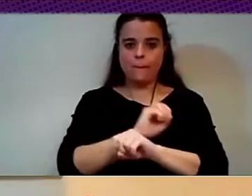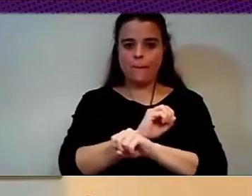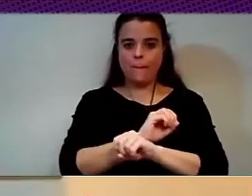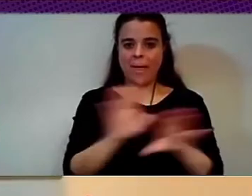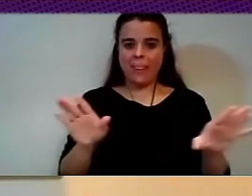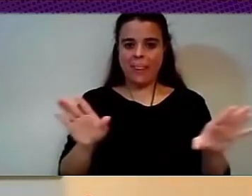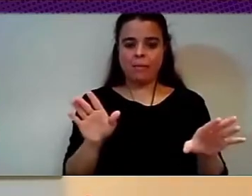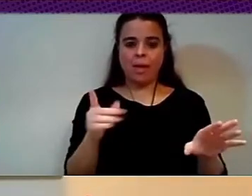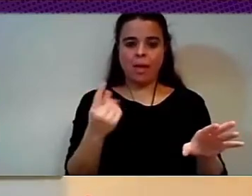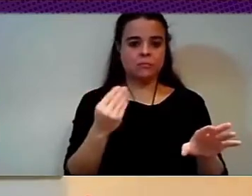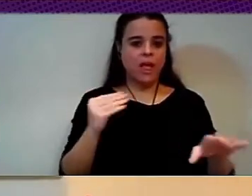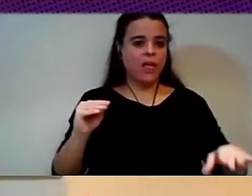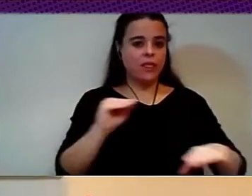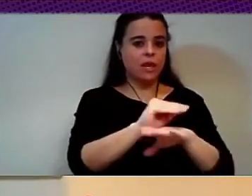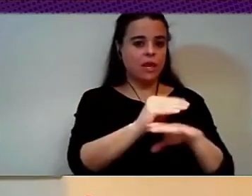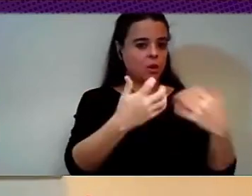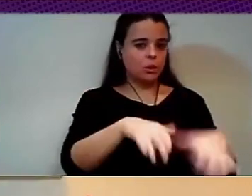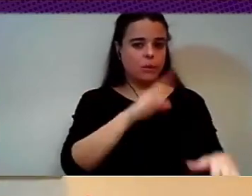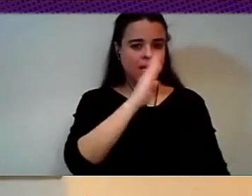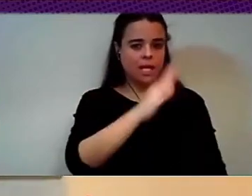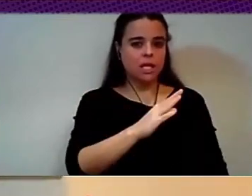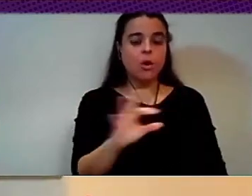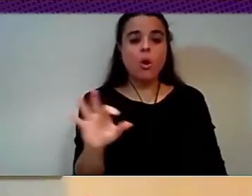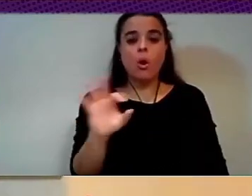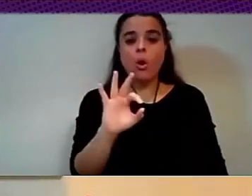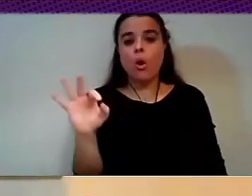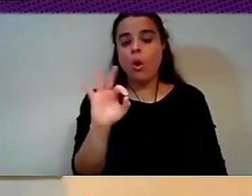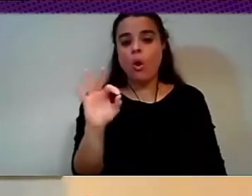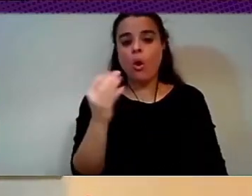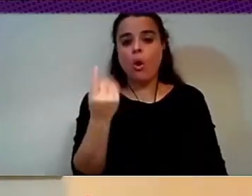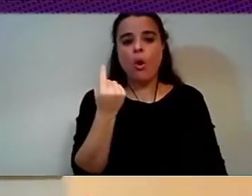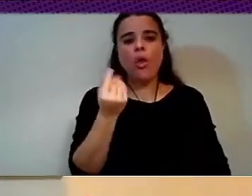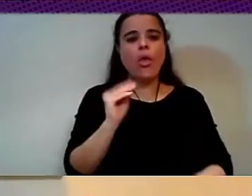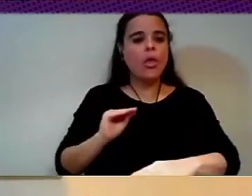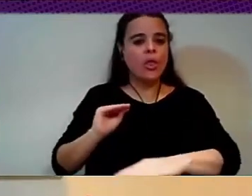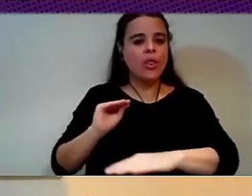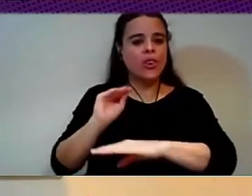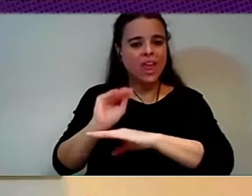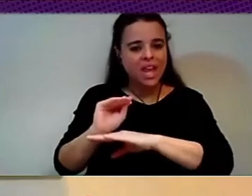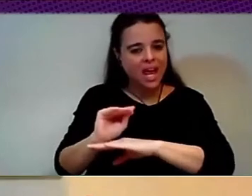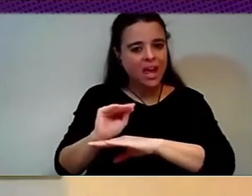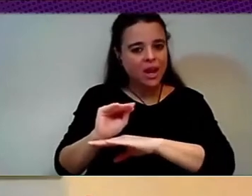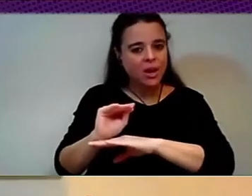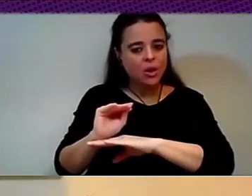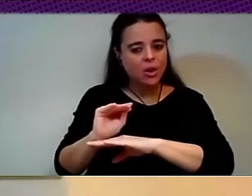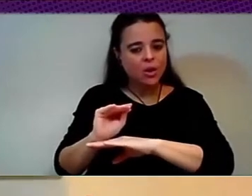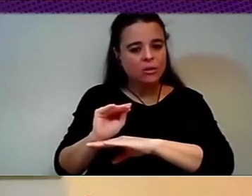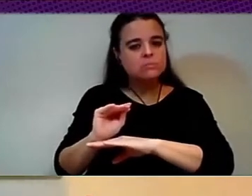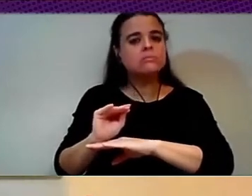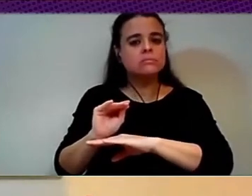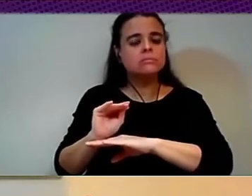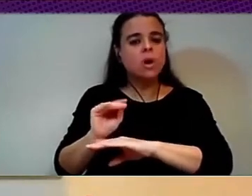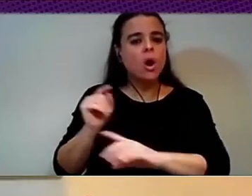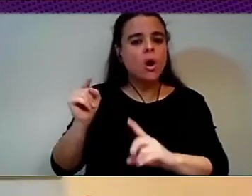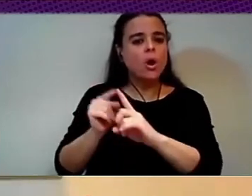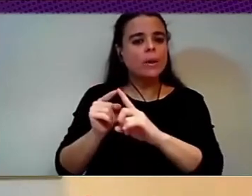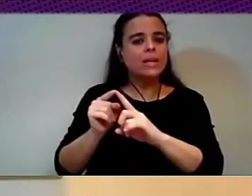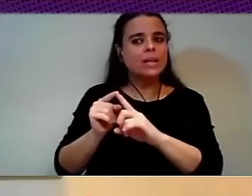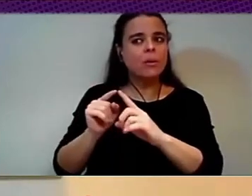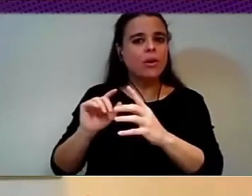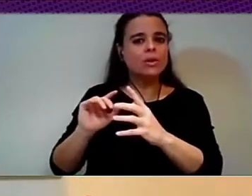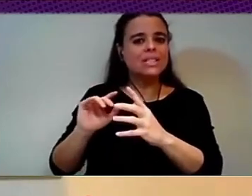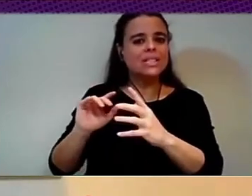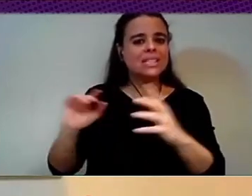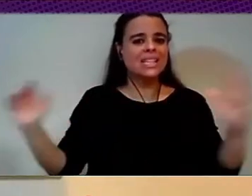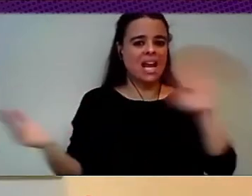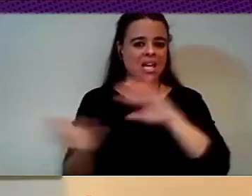you need to pay taxes in Europe, you cannot put your money in you in the fiscal paradise. This is the same